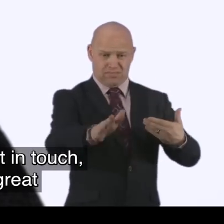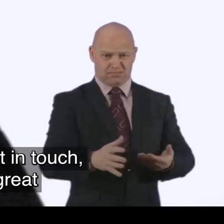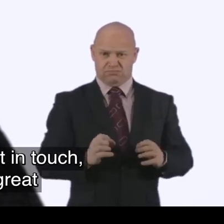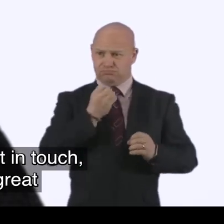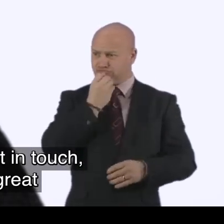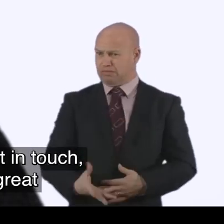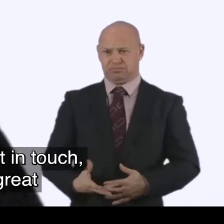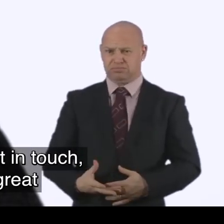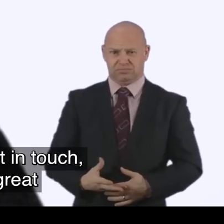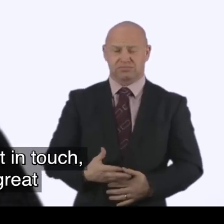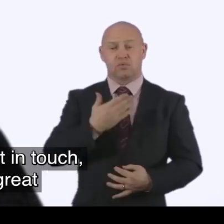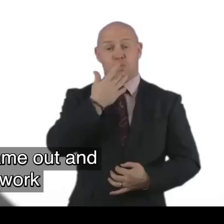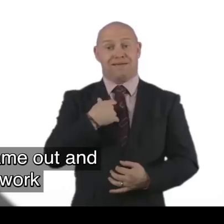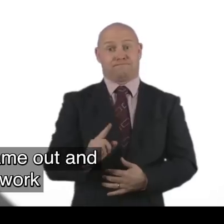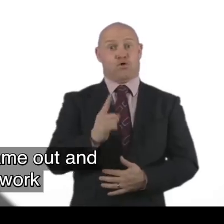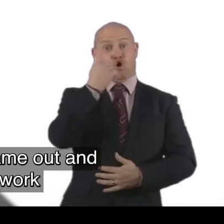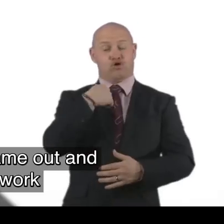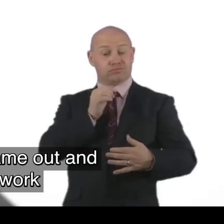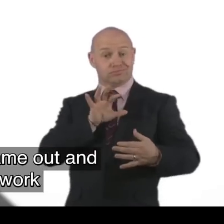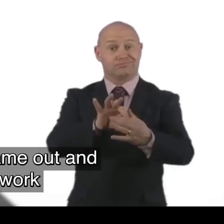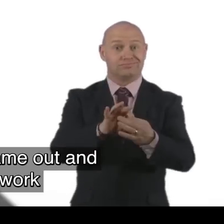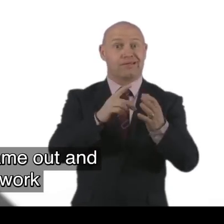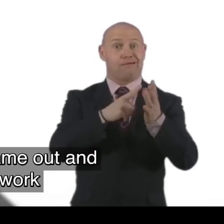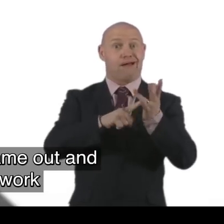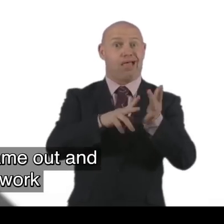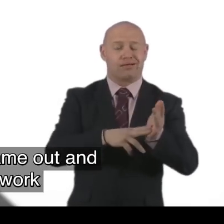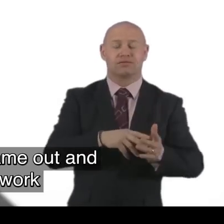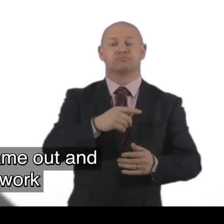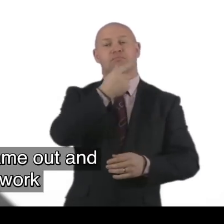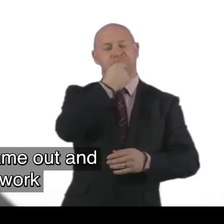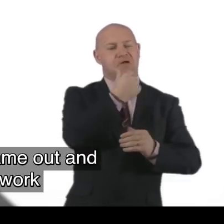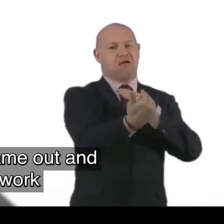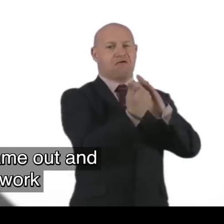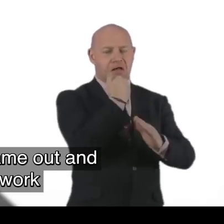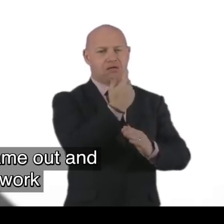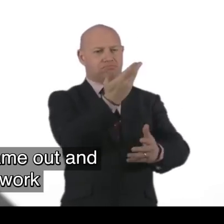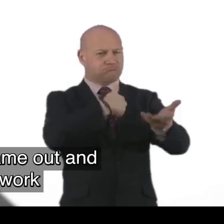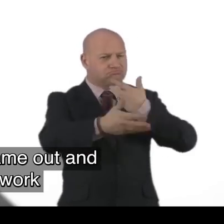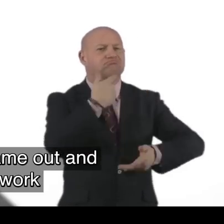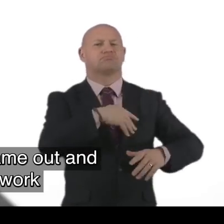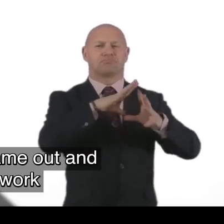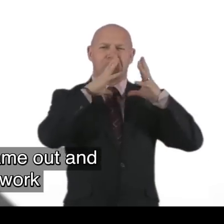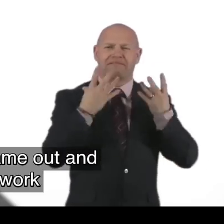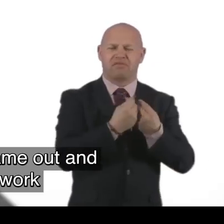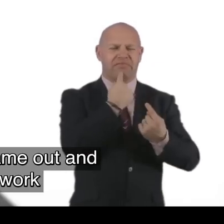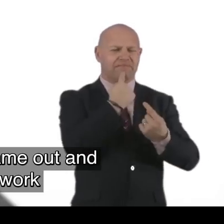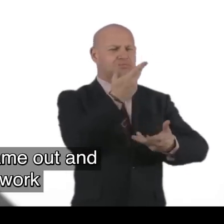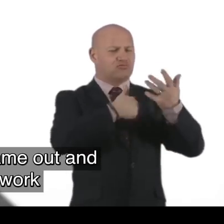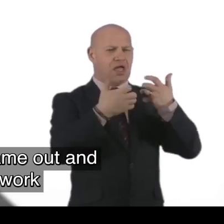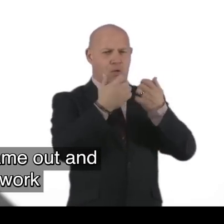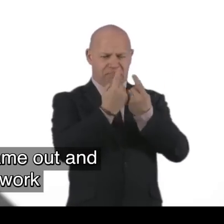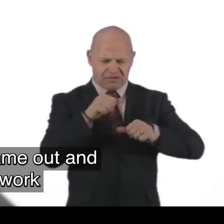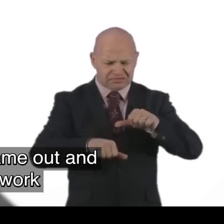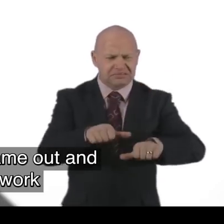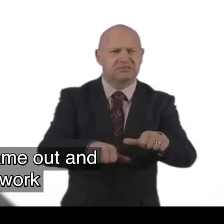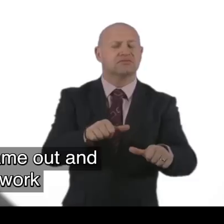just been absolutely great. When I first got in contact with AILN. A chap came out and he explained how all the things